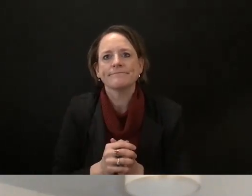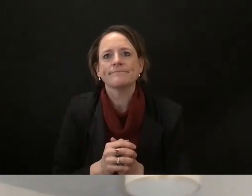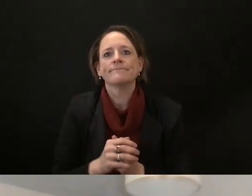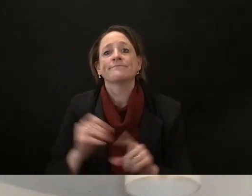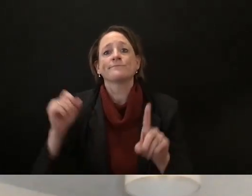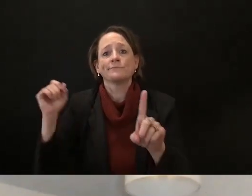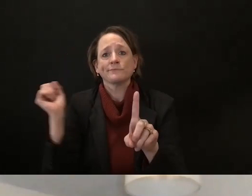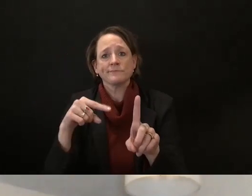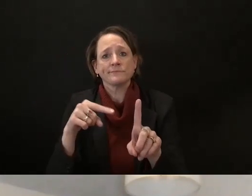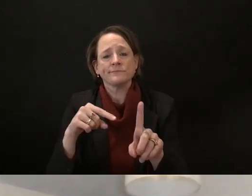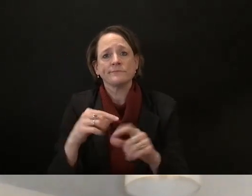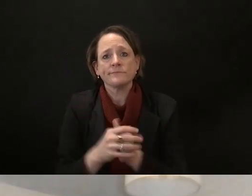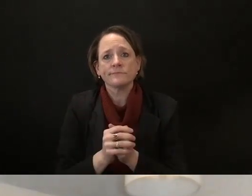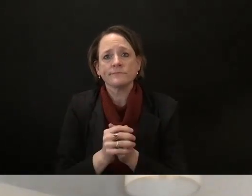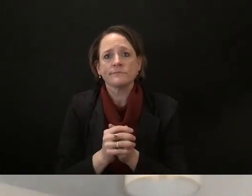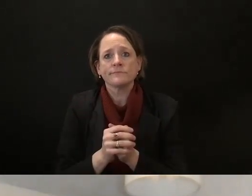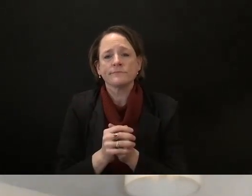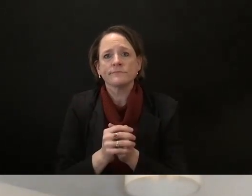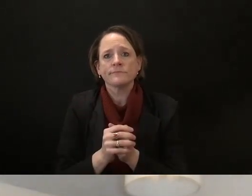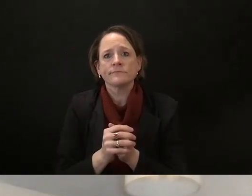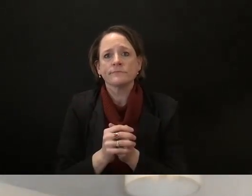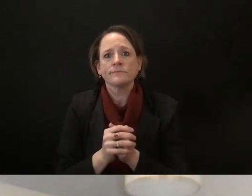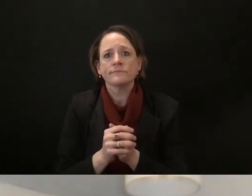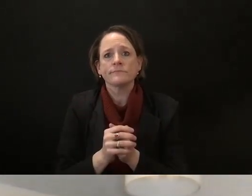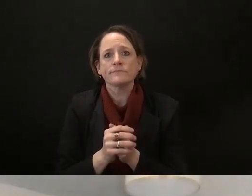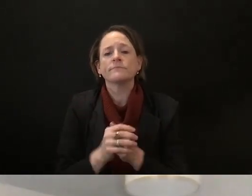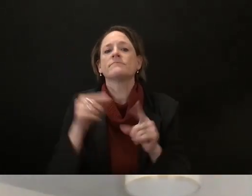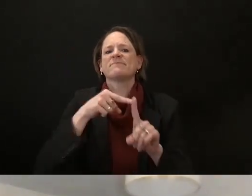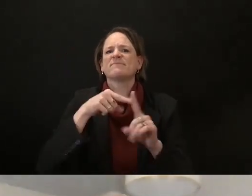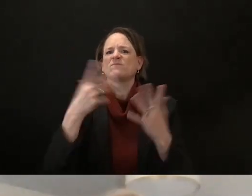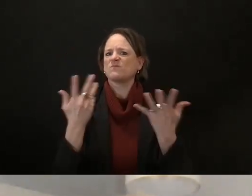do do do do do i'm just making sure